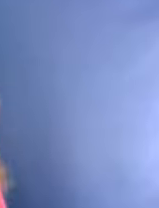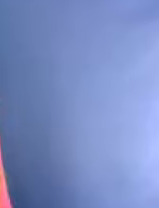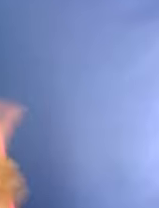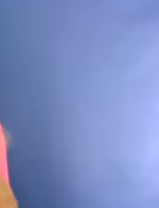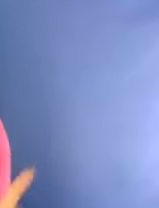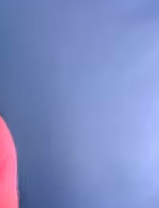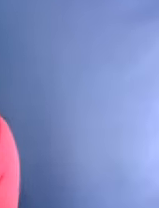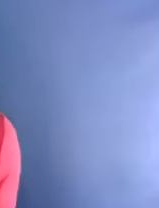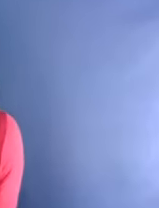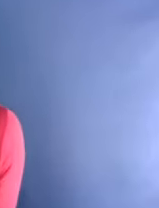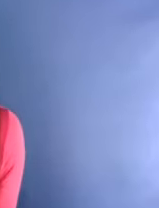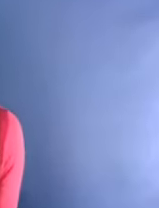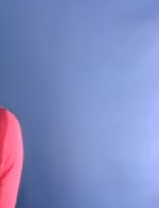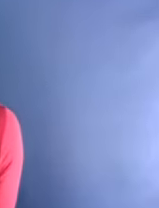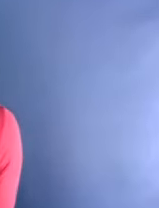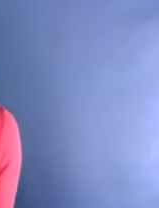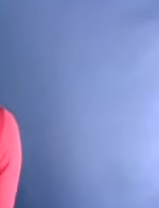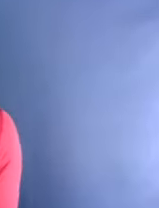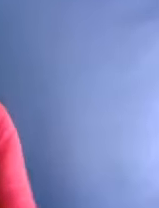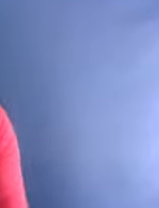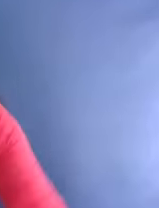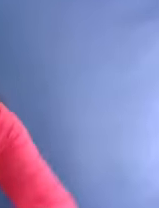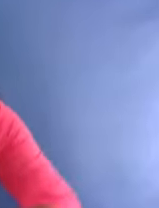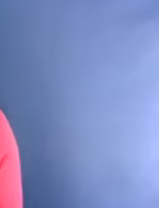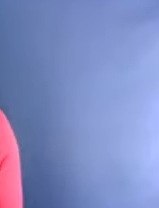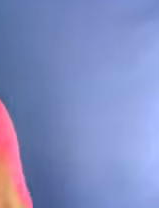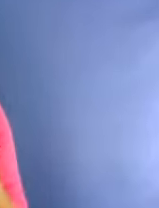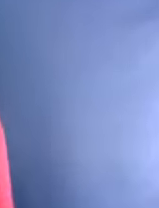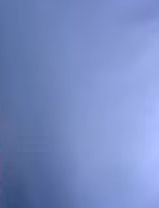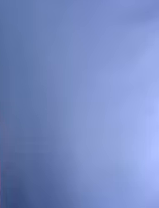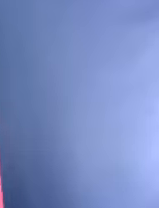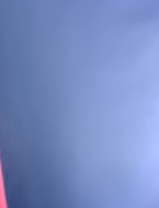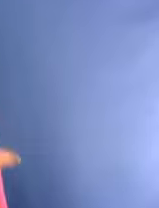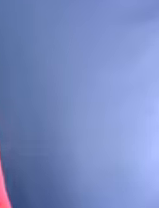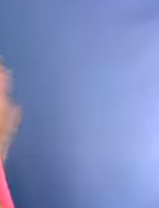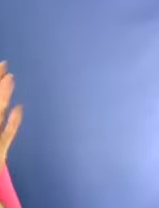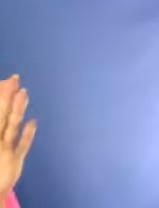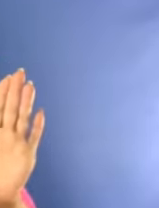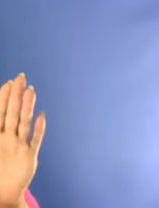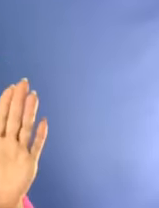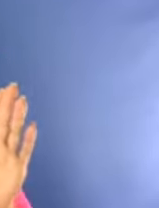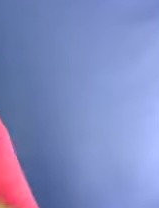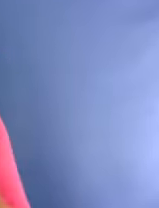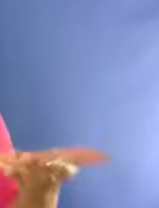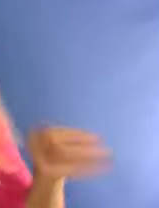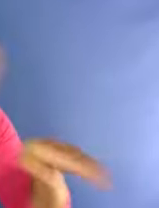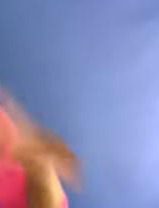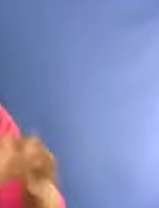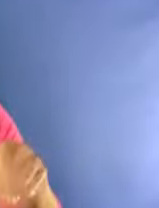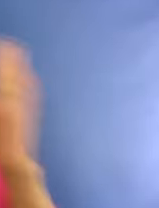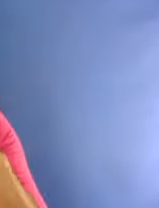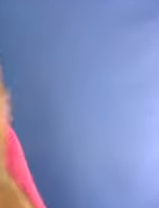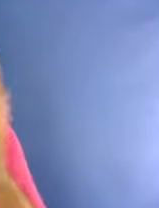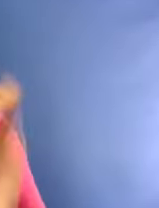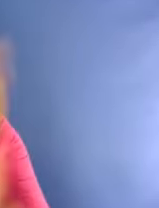from faith-based black and minoritized communities and highlight their voices, provide training for organizations both in faith communities